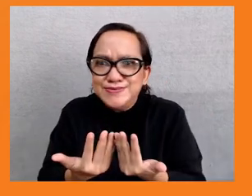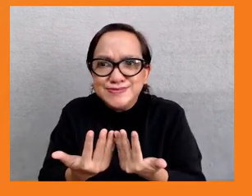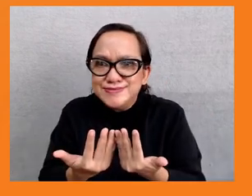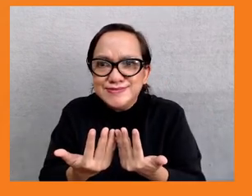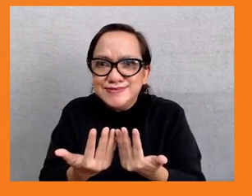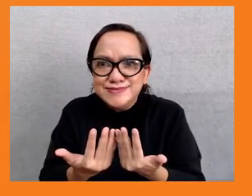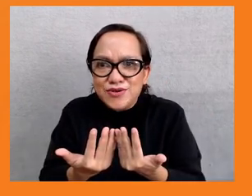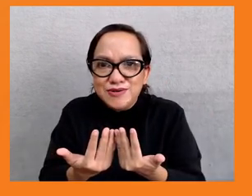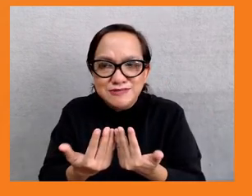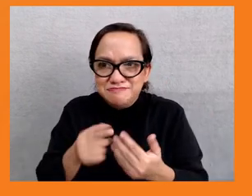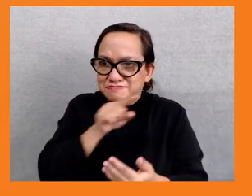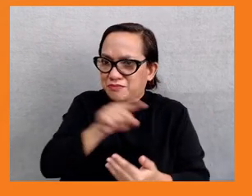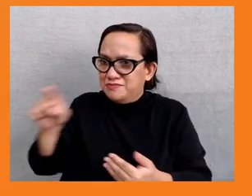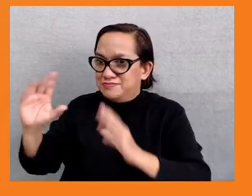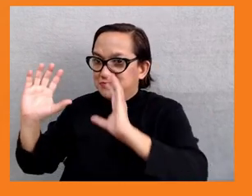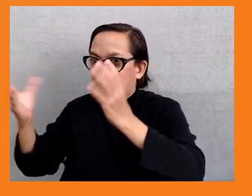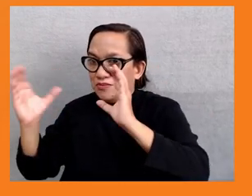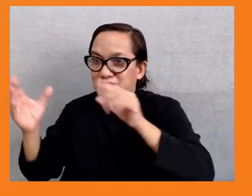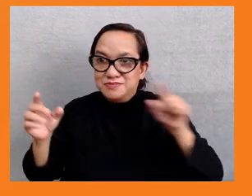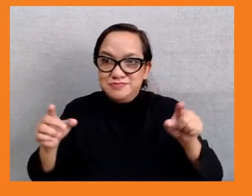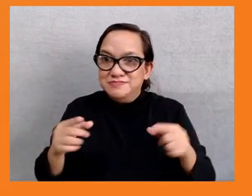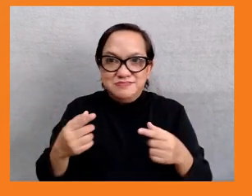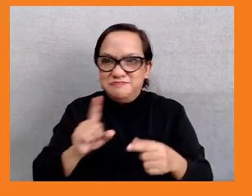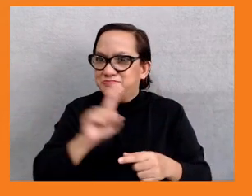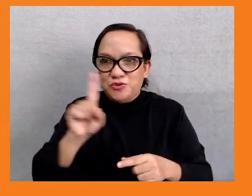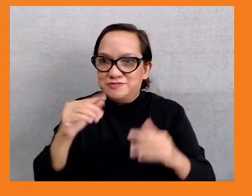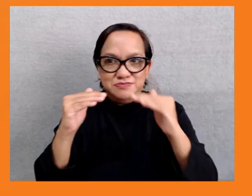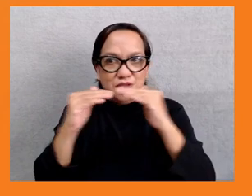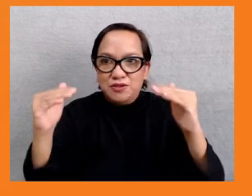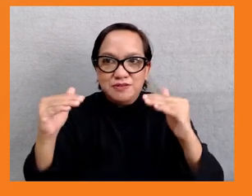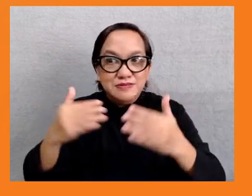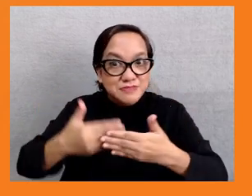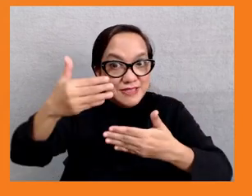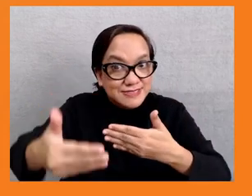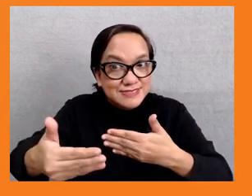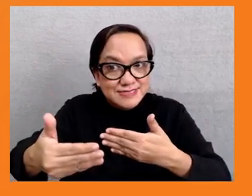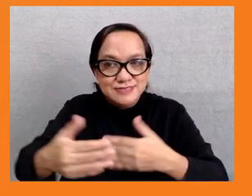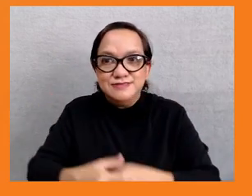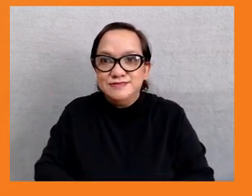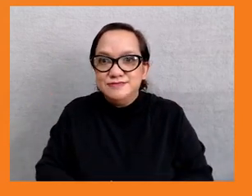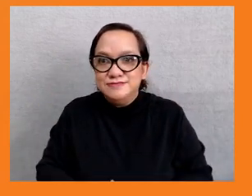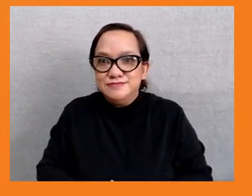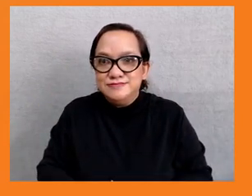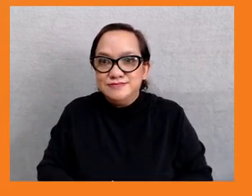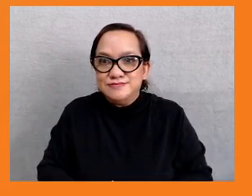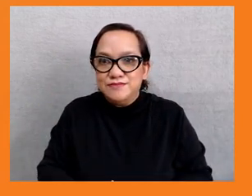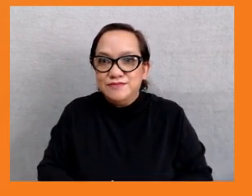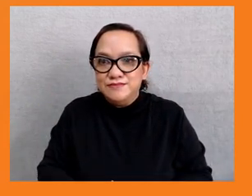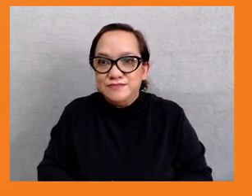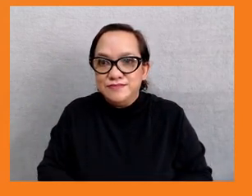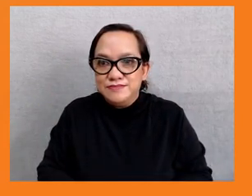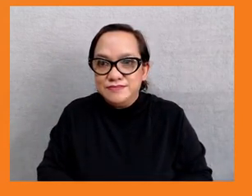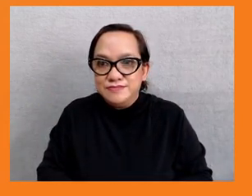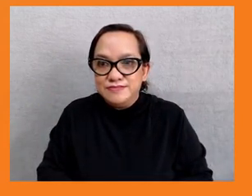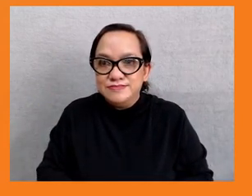these? Matthew, I think I'll start with you on this in line with the CRI index, maybe you can comment on inequality versus inequity on it.